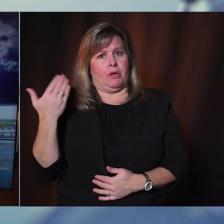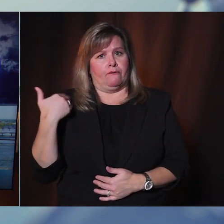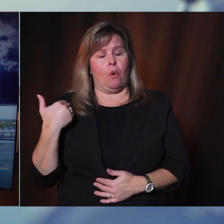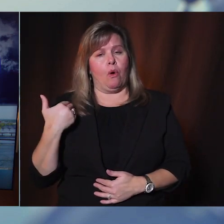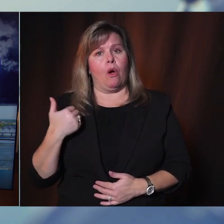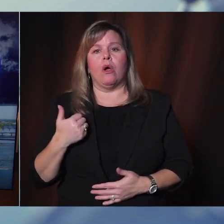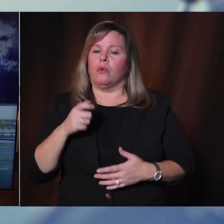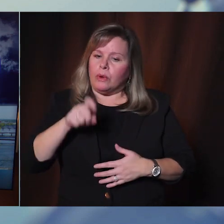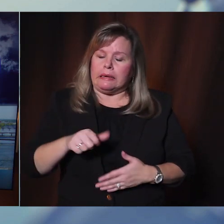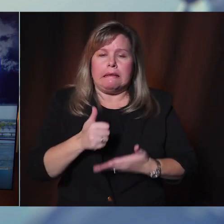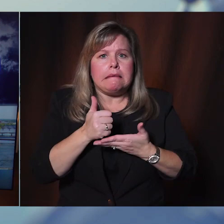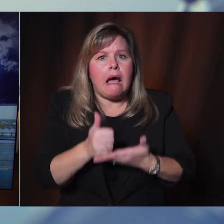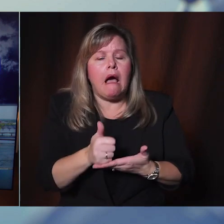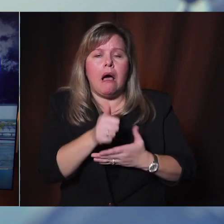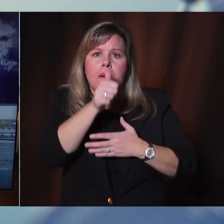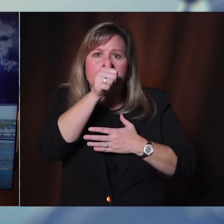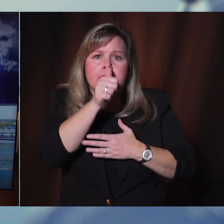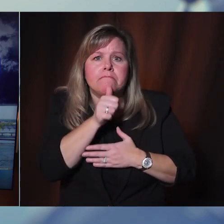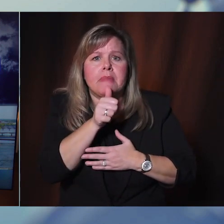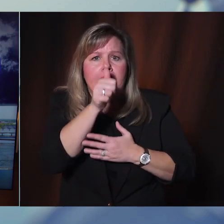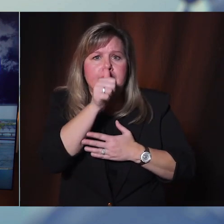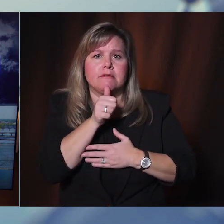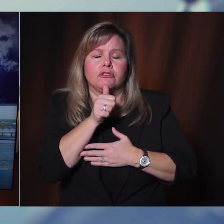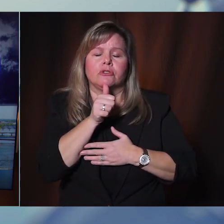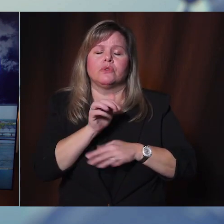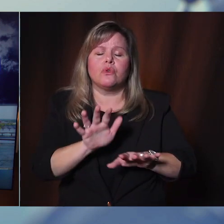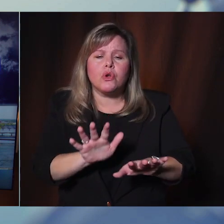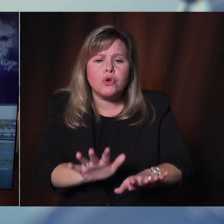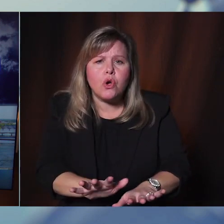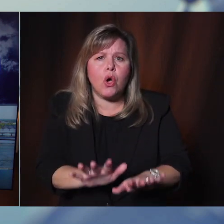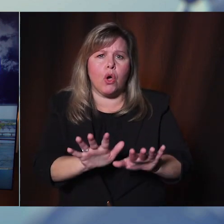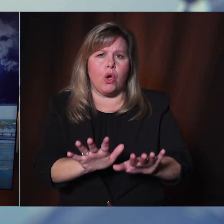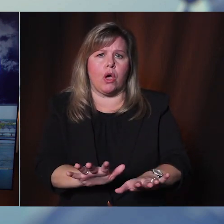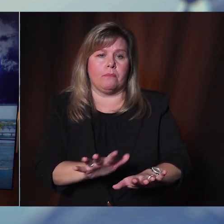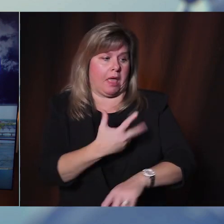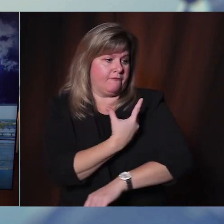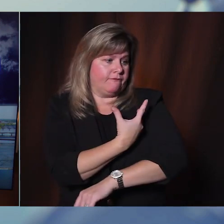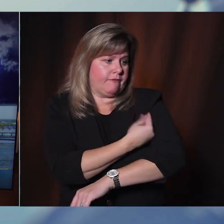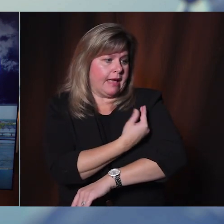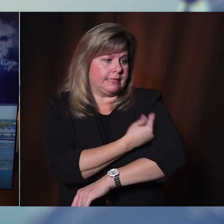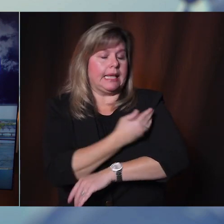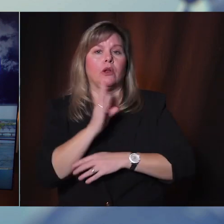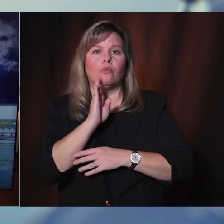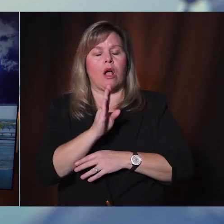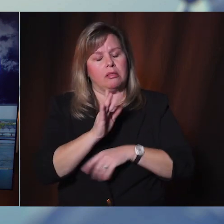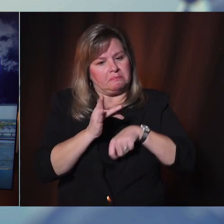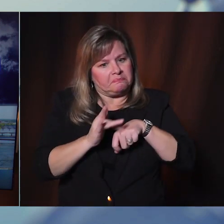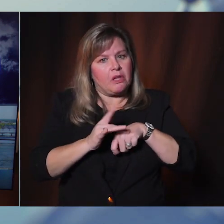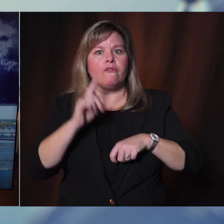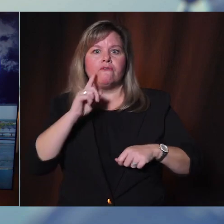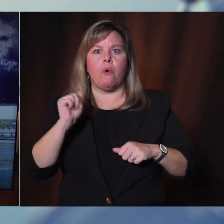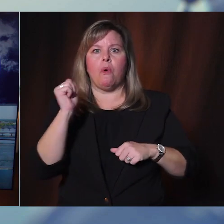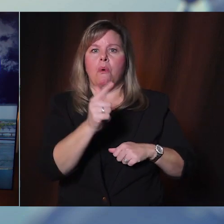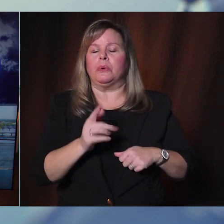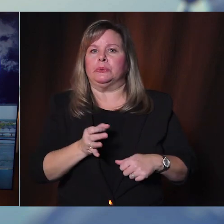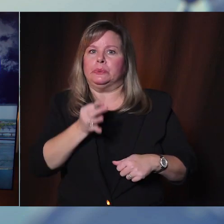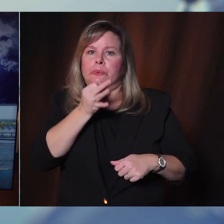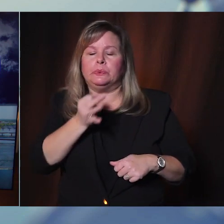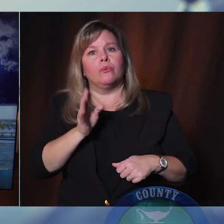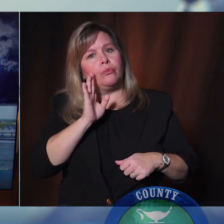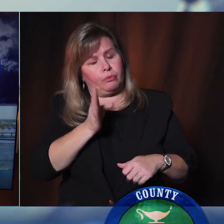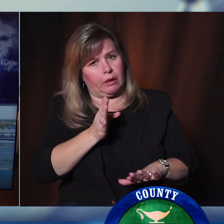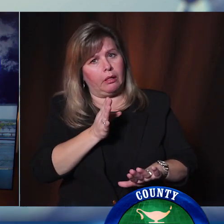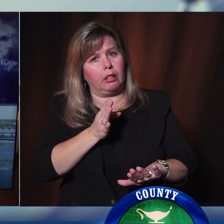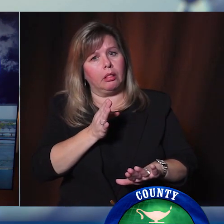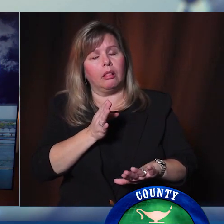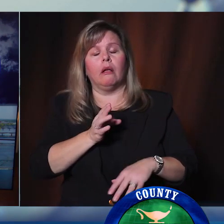We need your patience. And I'm asking you to stay calm. Vaccine is coming. Please remember to watch that website,